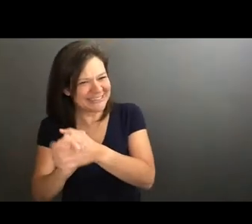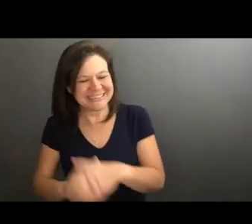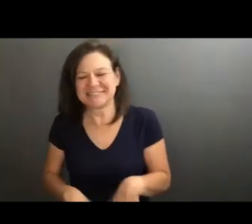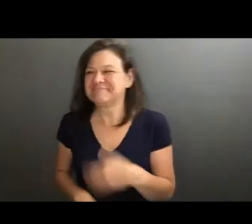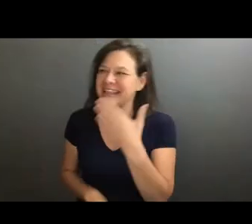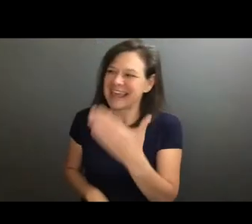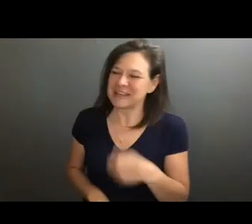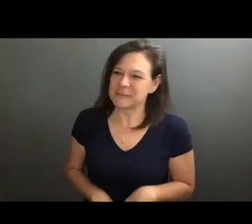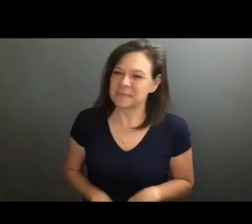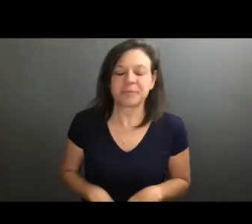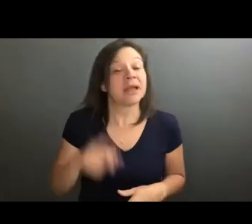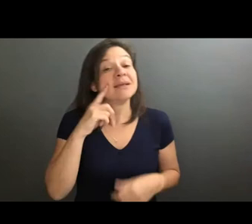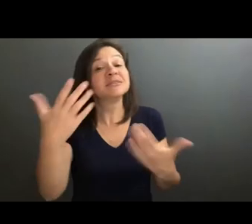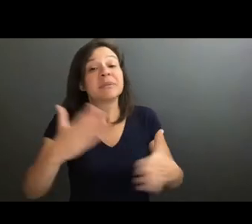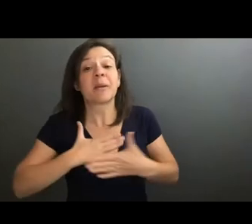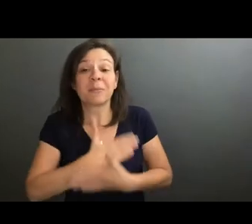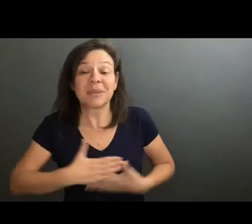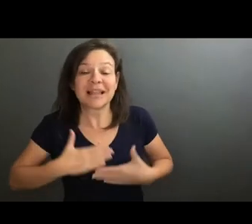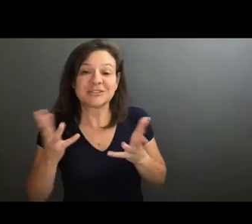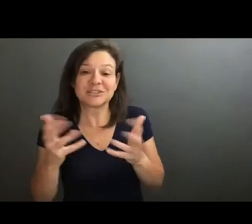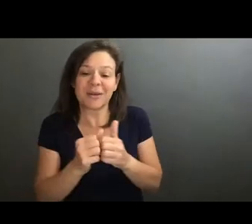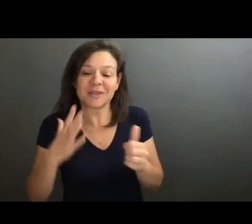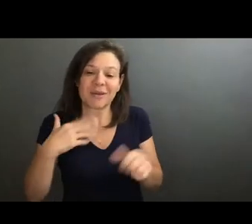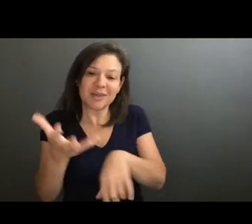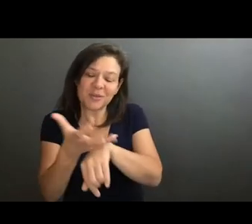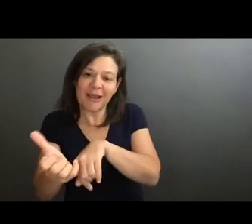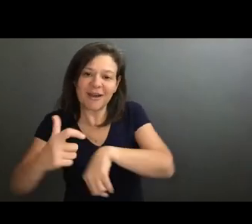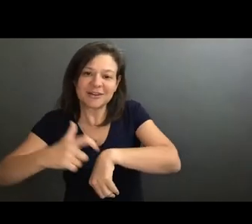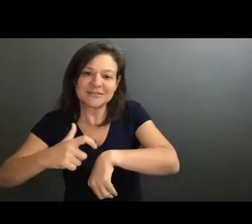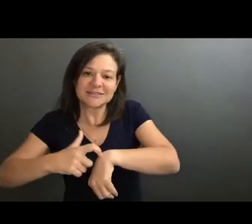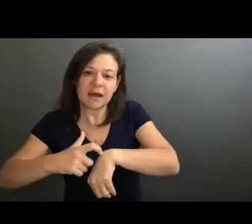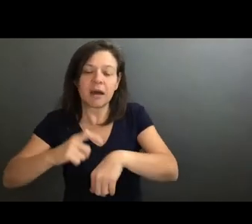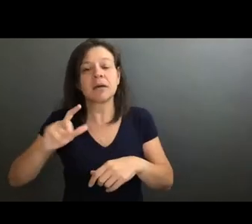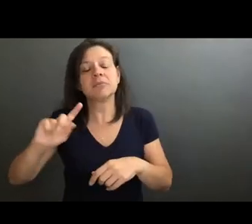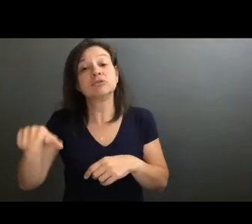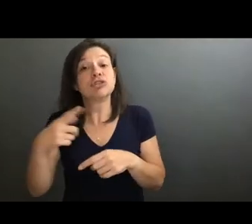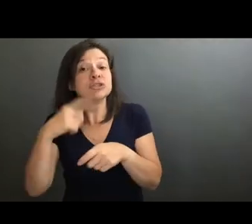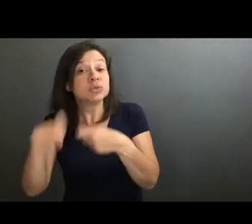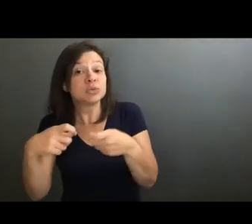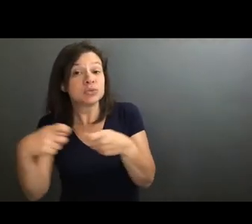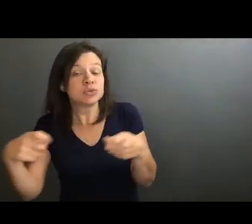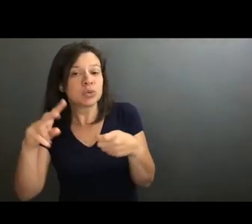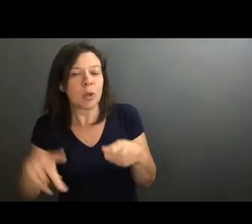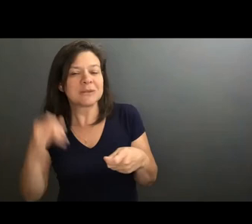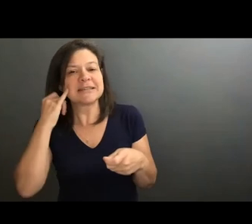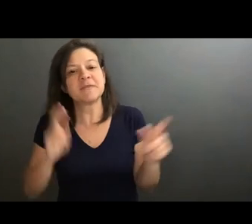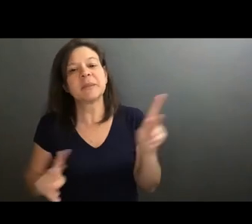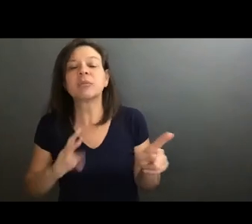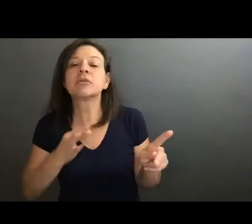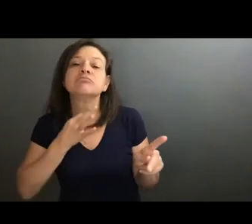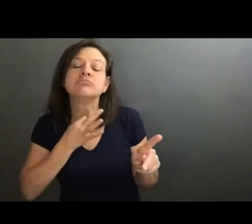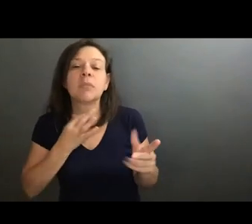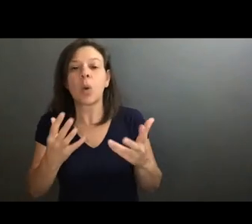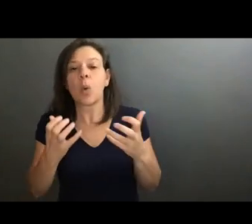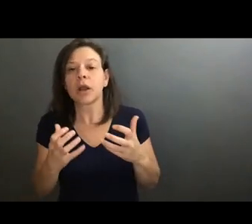Well, it's been such a pleasure. I think we're about at time. Maybe to close, if people are interested in sort of